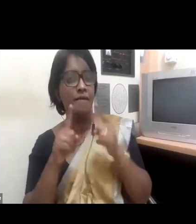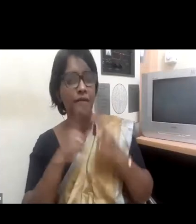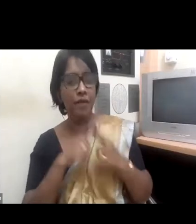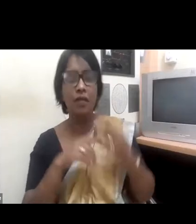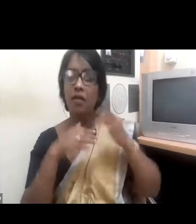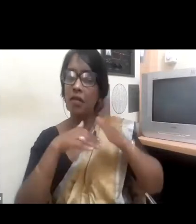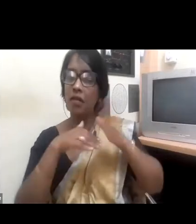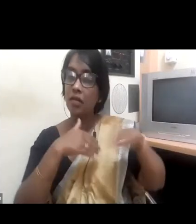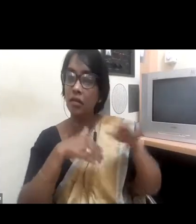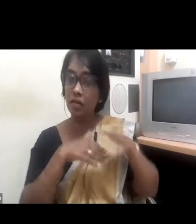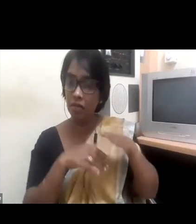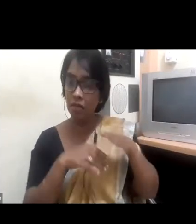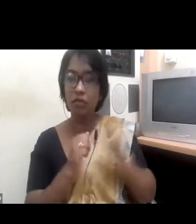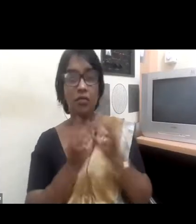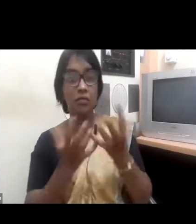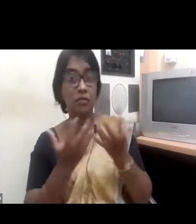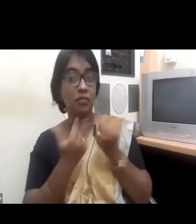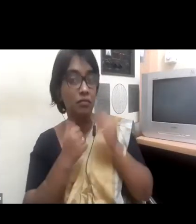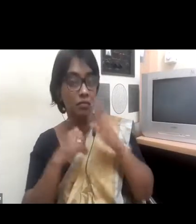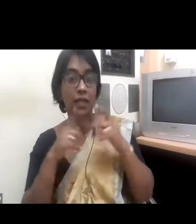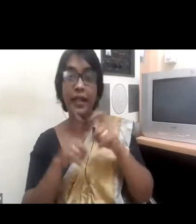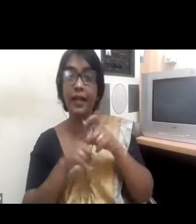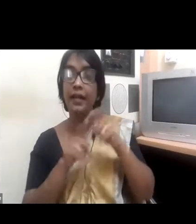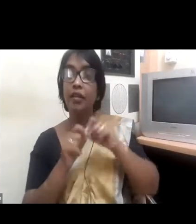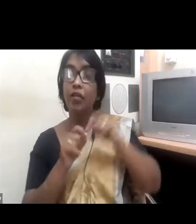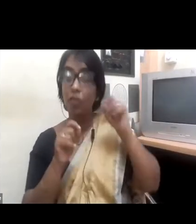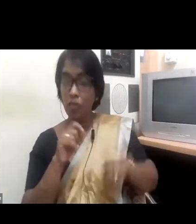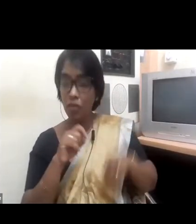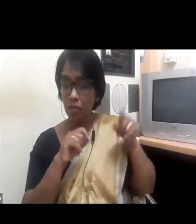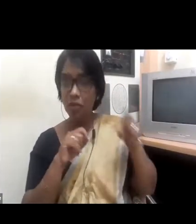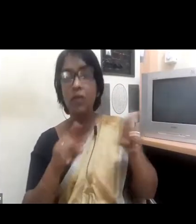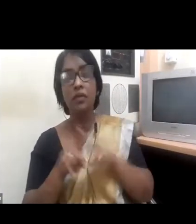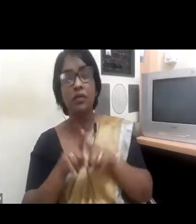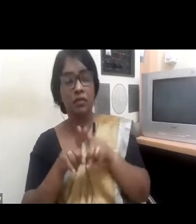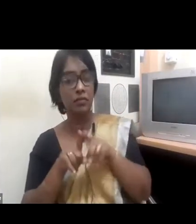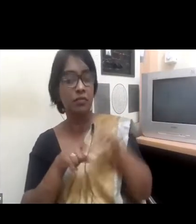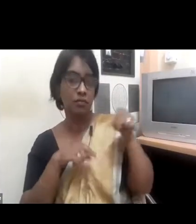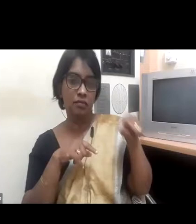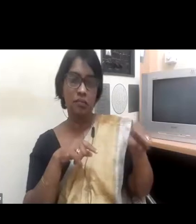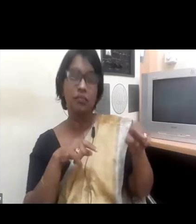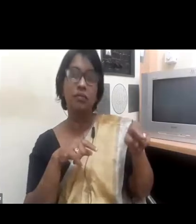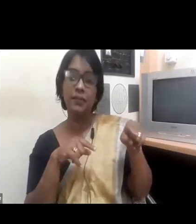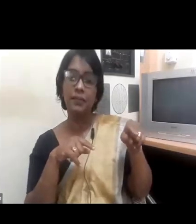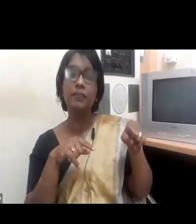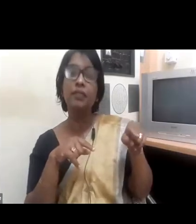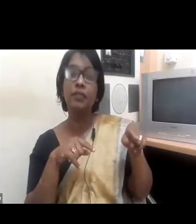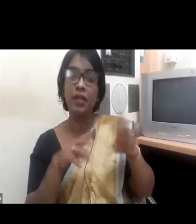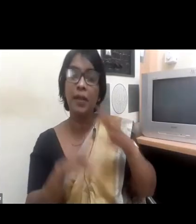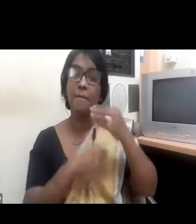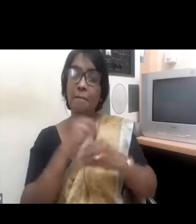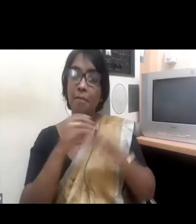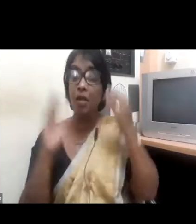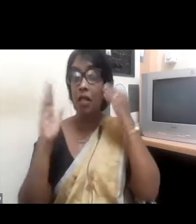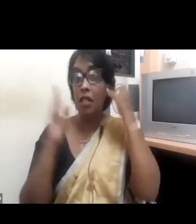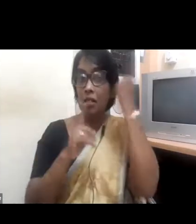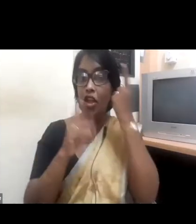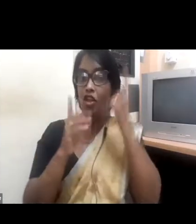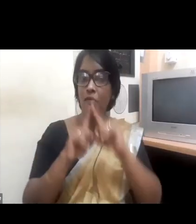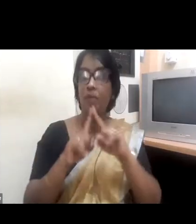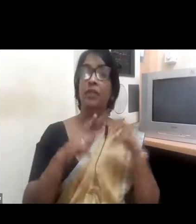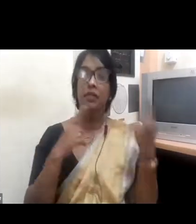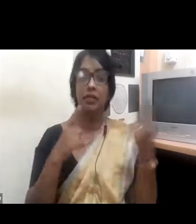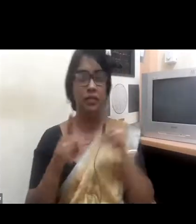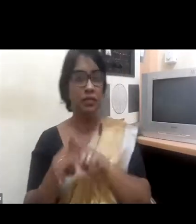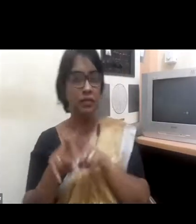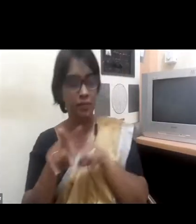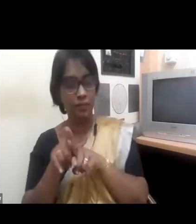rather than the same financial acumen, business knowledge, et cetera, et cetera. Lord Davies, who is